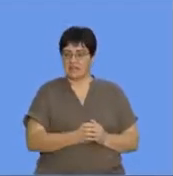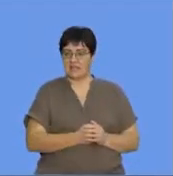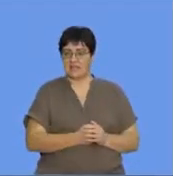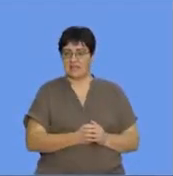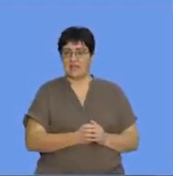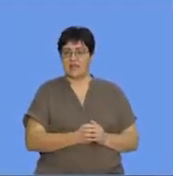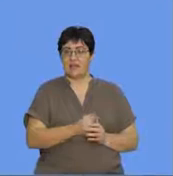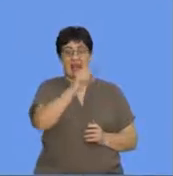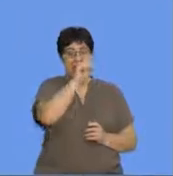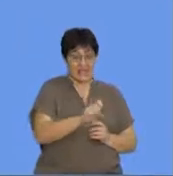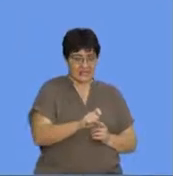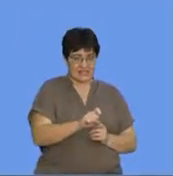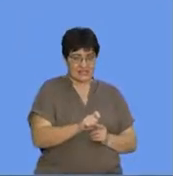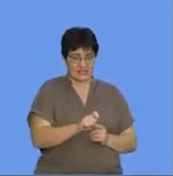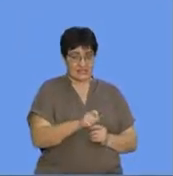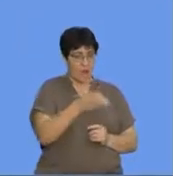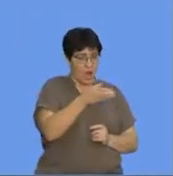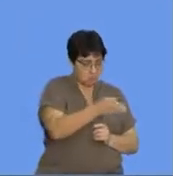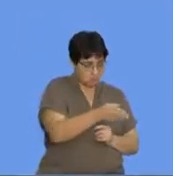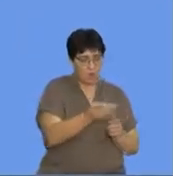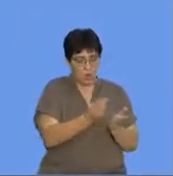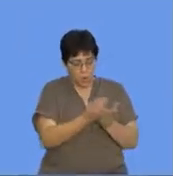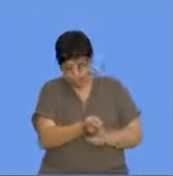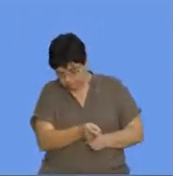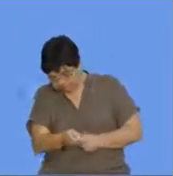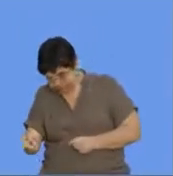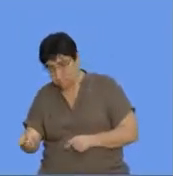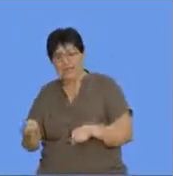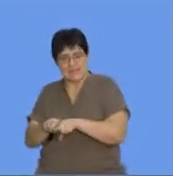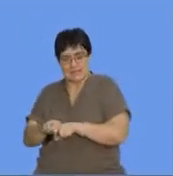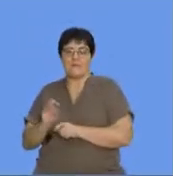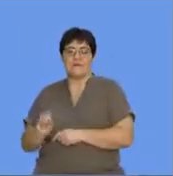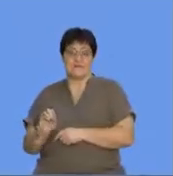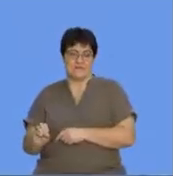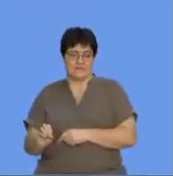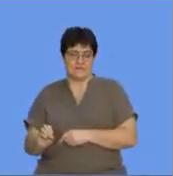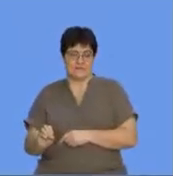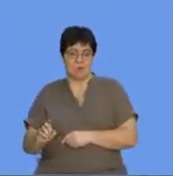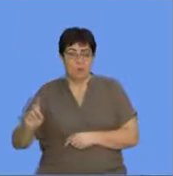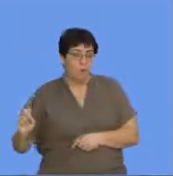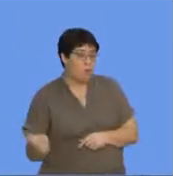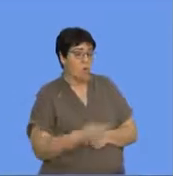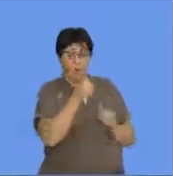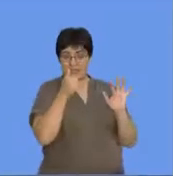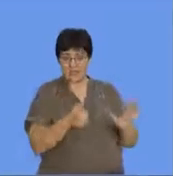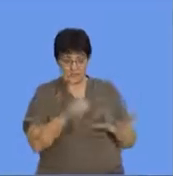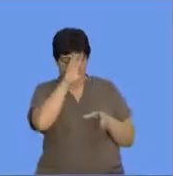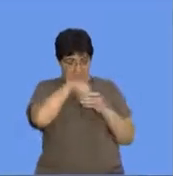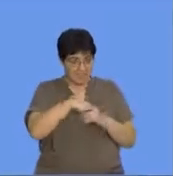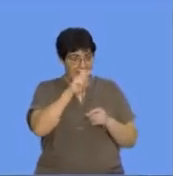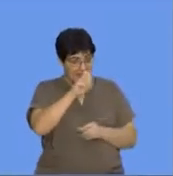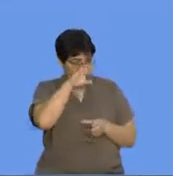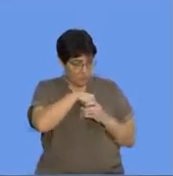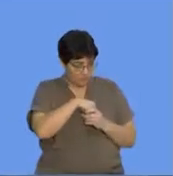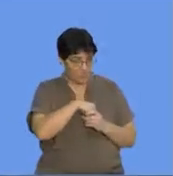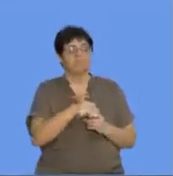in X that are not present in the six substances. We're still saying the same thing. All the six substances, including X, is made